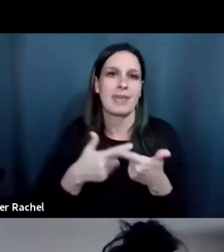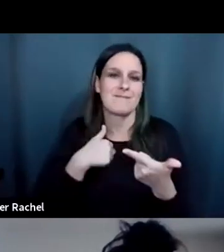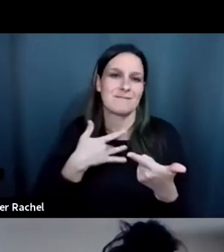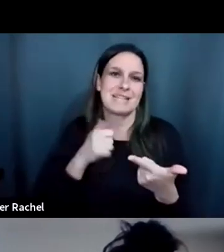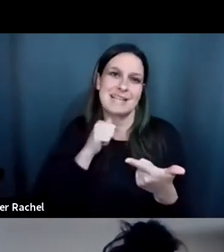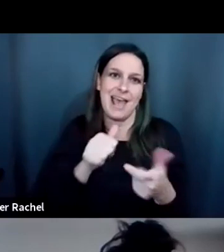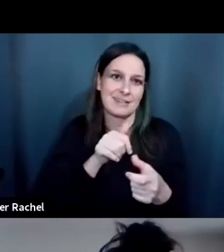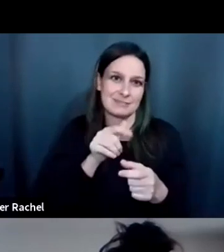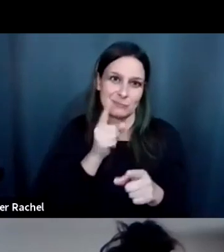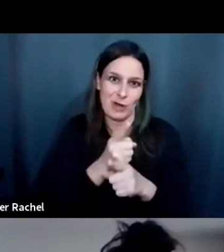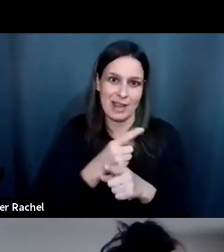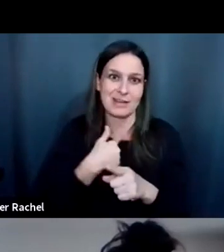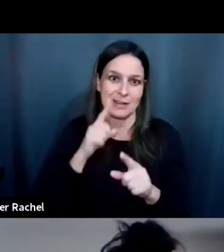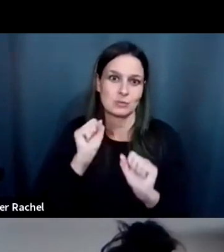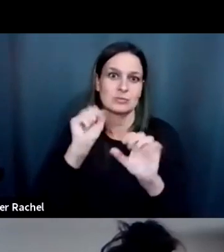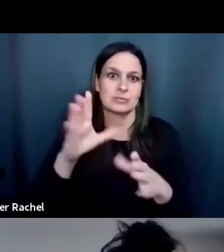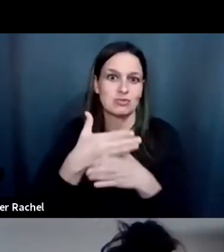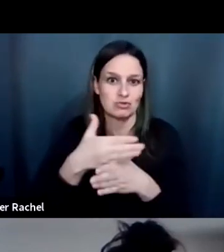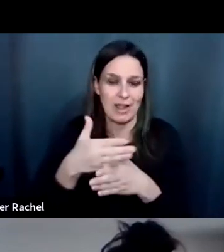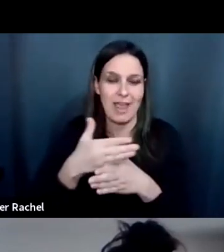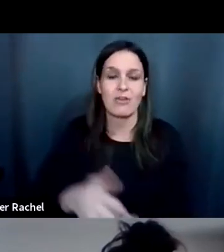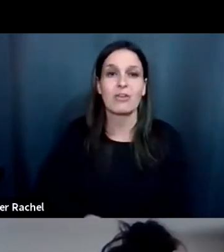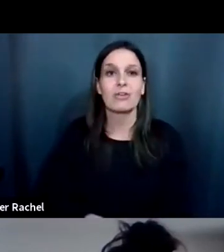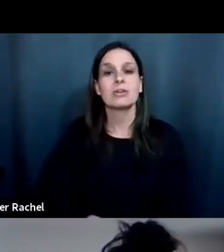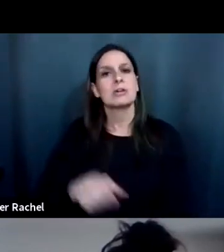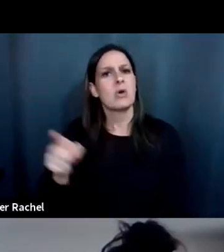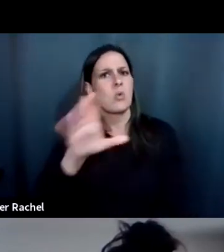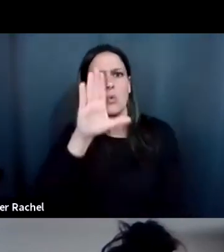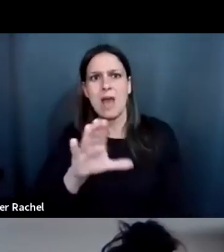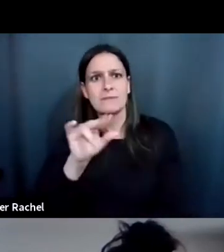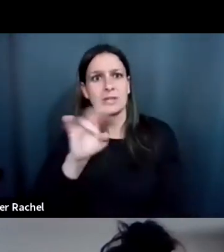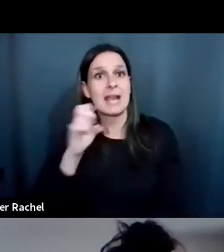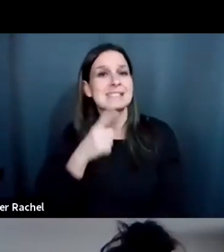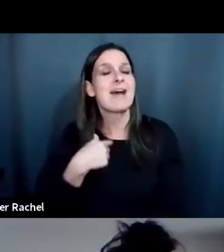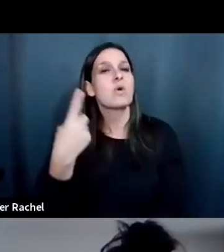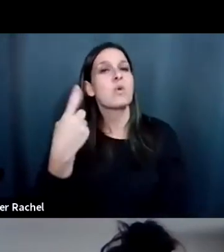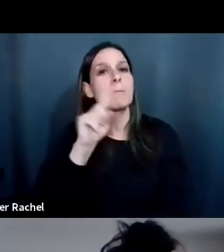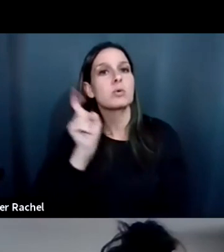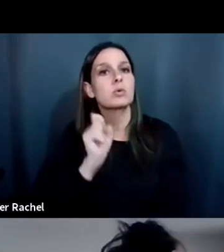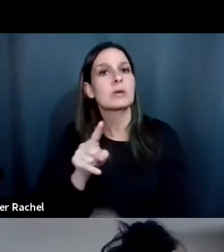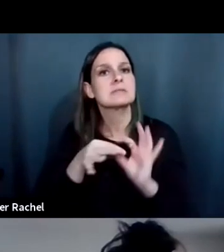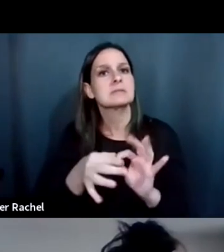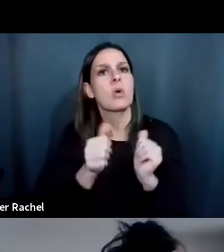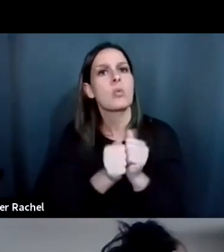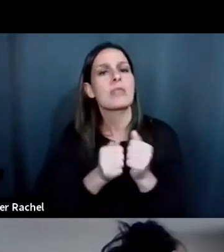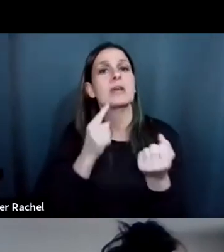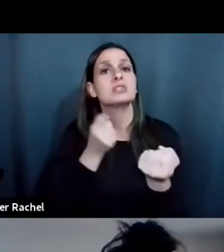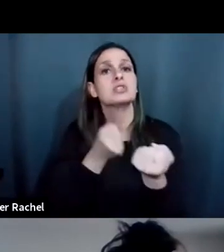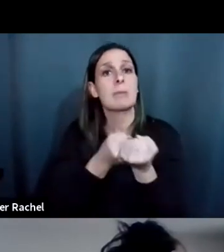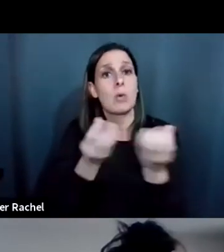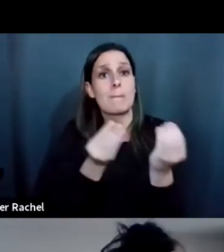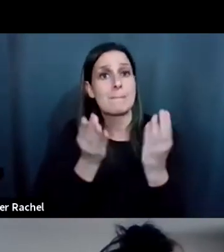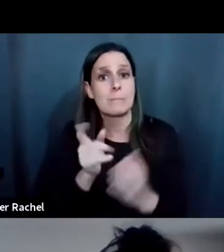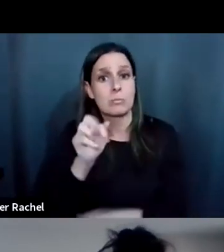much as I could. No, it's really wonderful. Um, uh, there was a question about, um, support brokers.